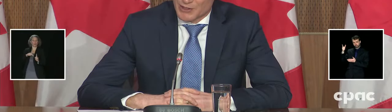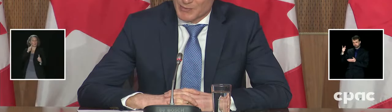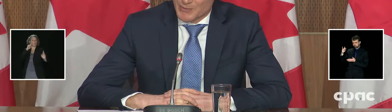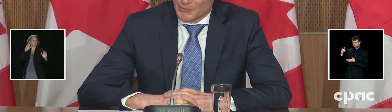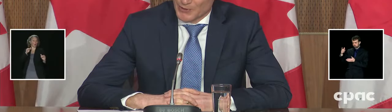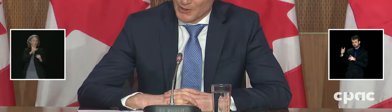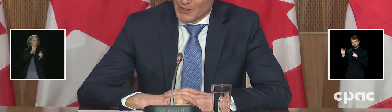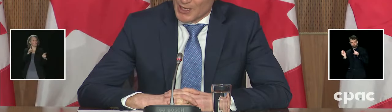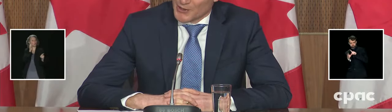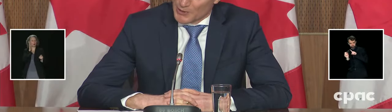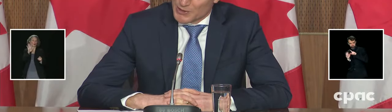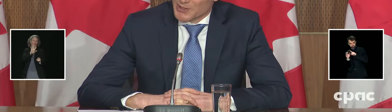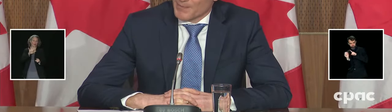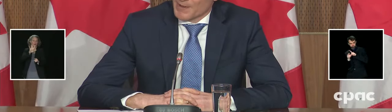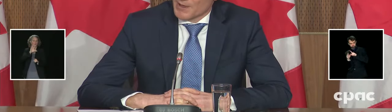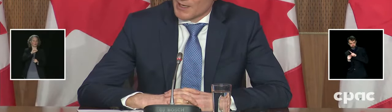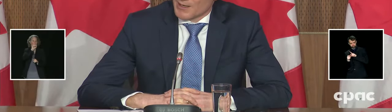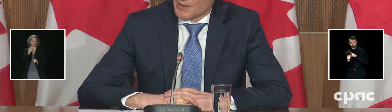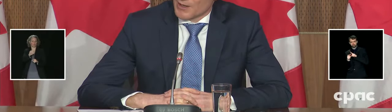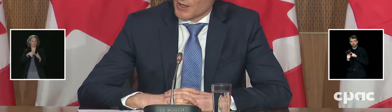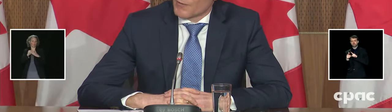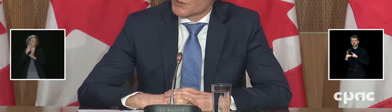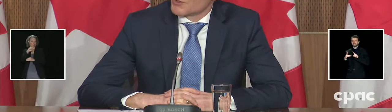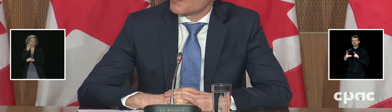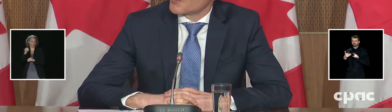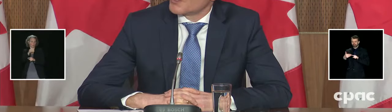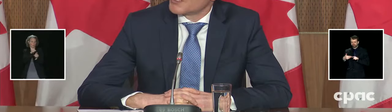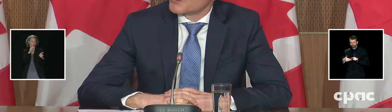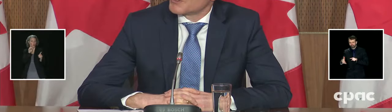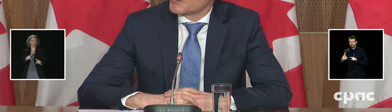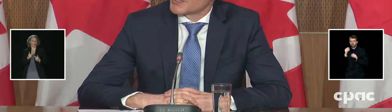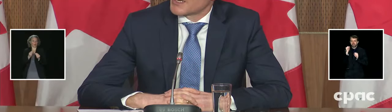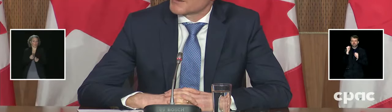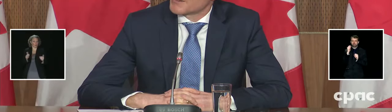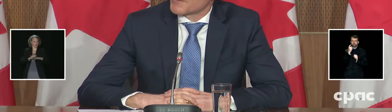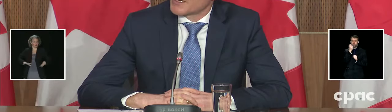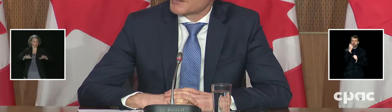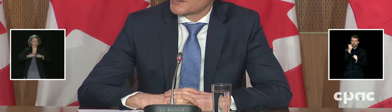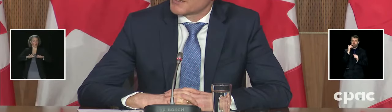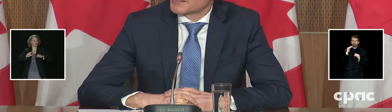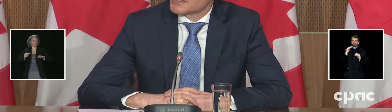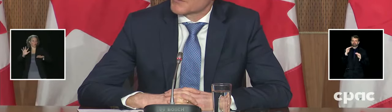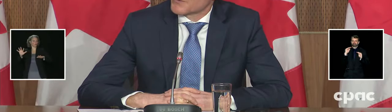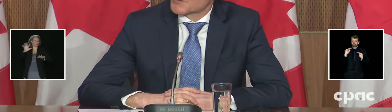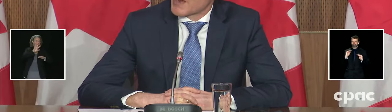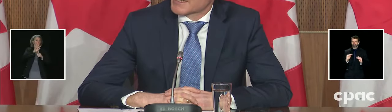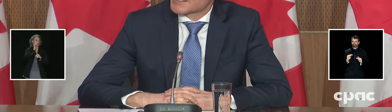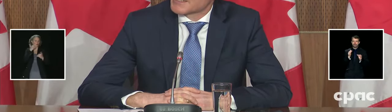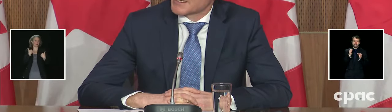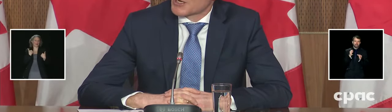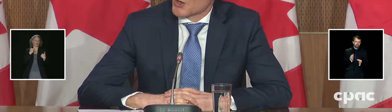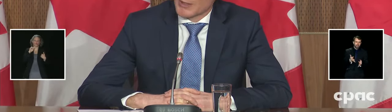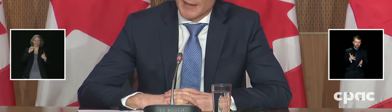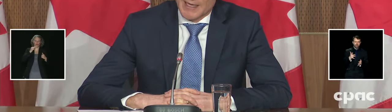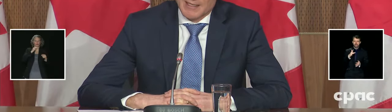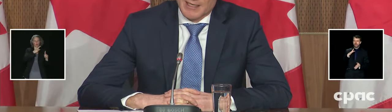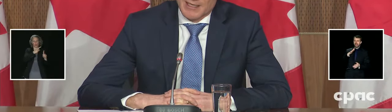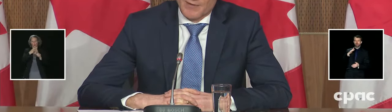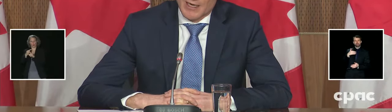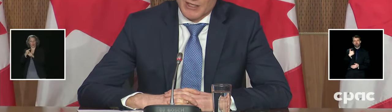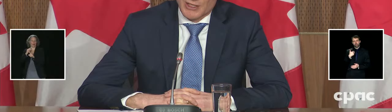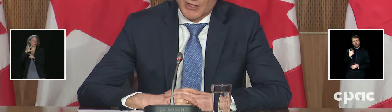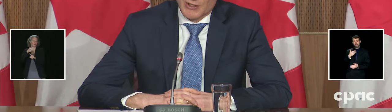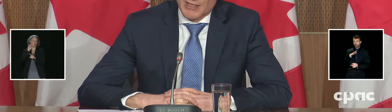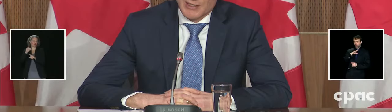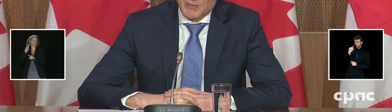Indigenous people, adults on reserve or in Inuit Nunangat that have had at least the first vaccine. Again, knowing that that is